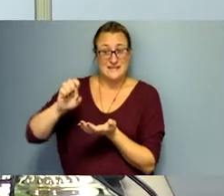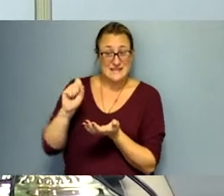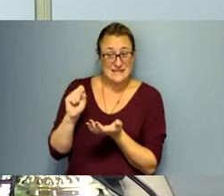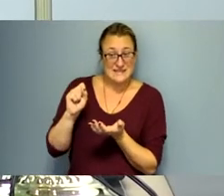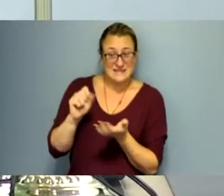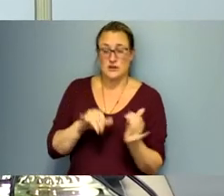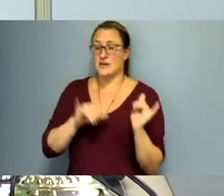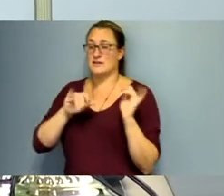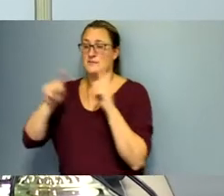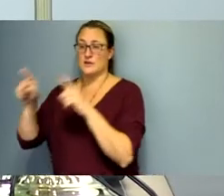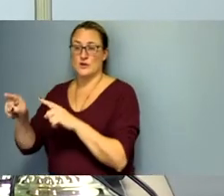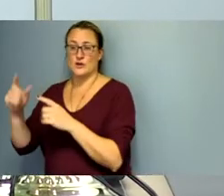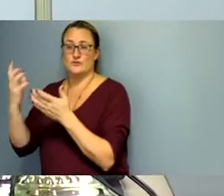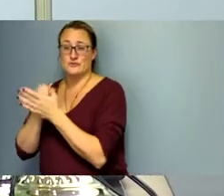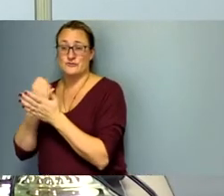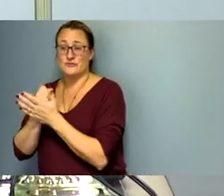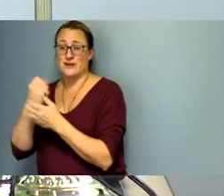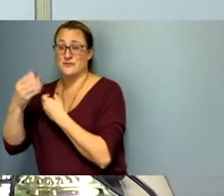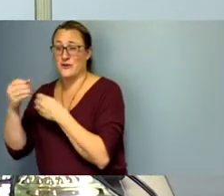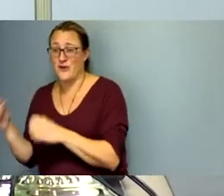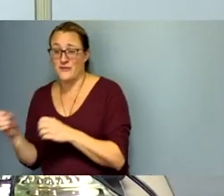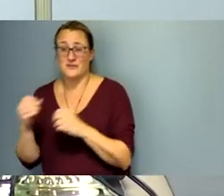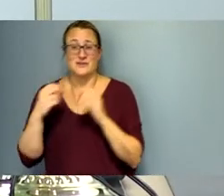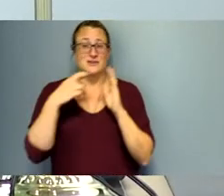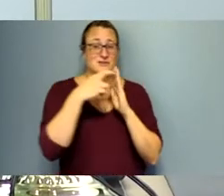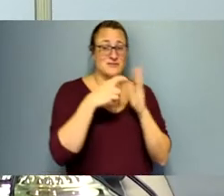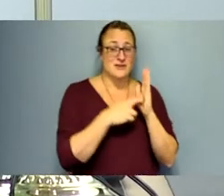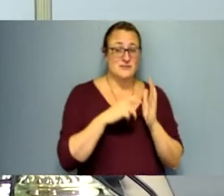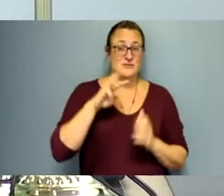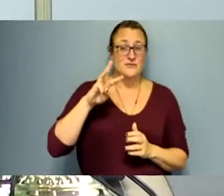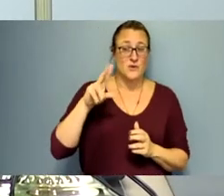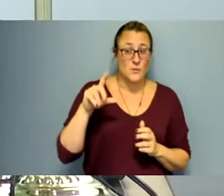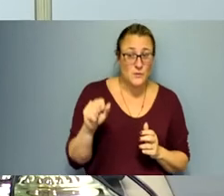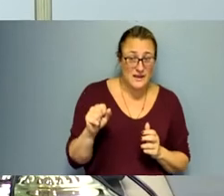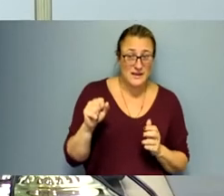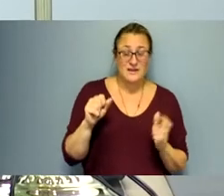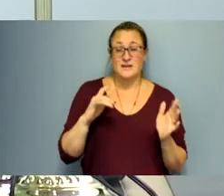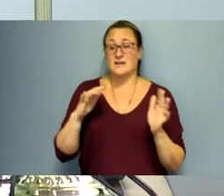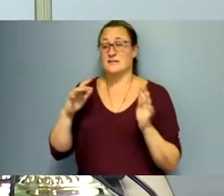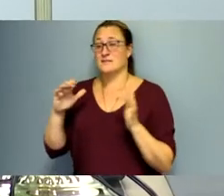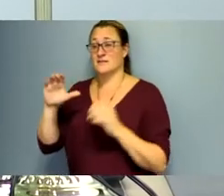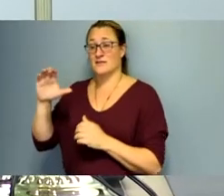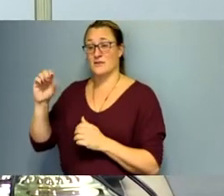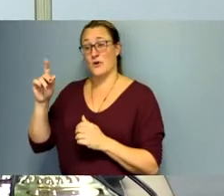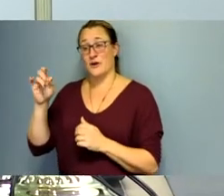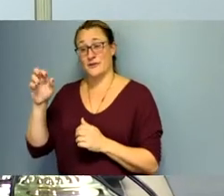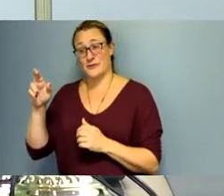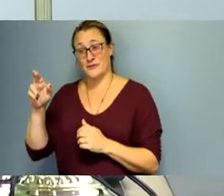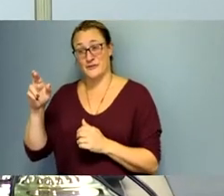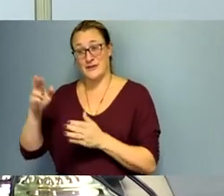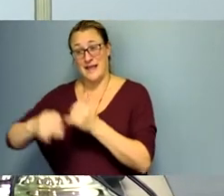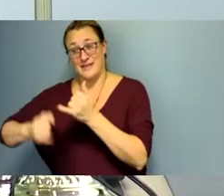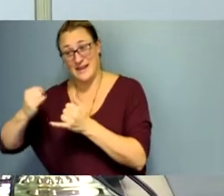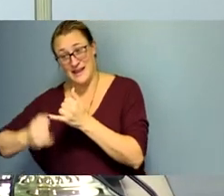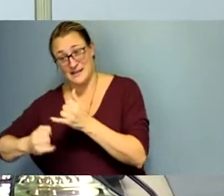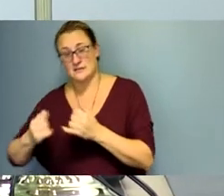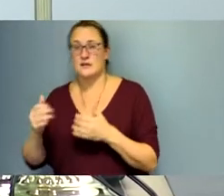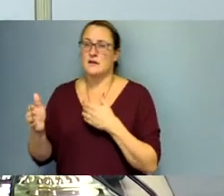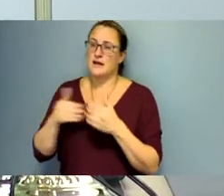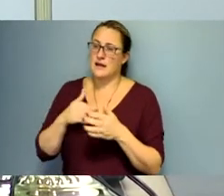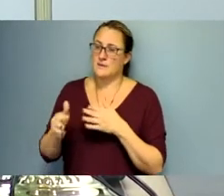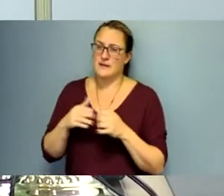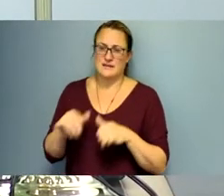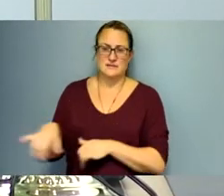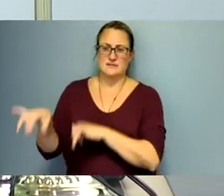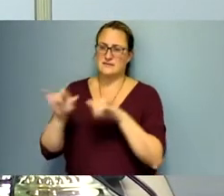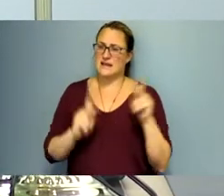treasurer's office and the register wills um and eventually at some point the coroner's office so and the same constituents we